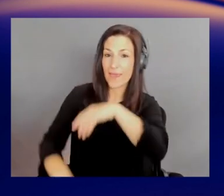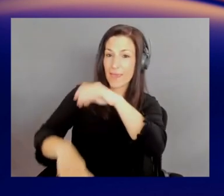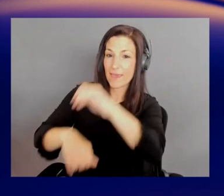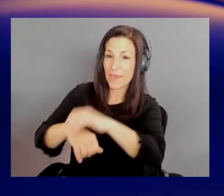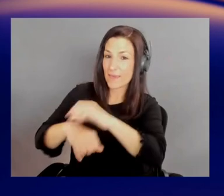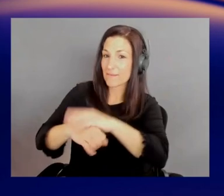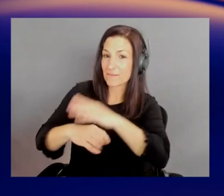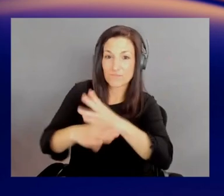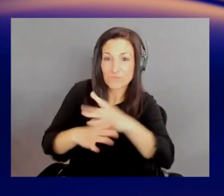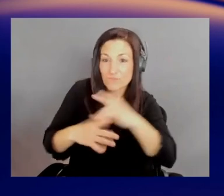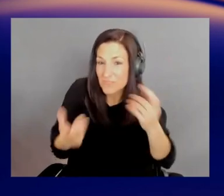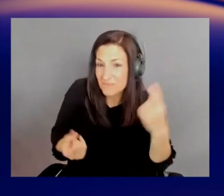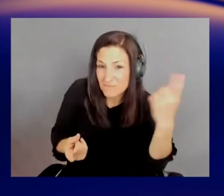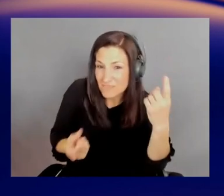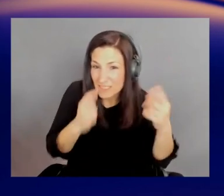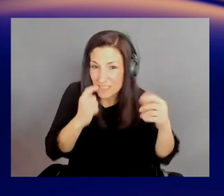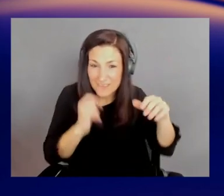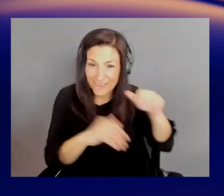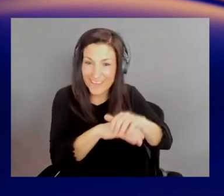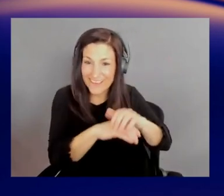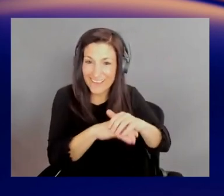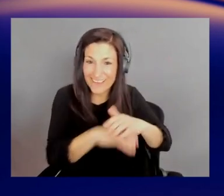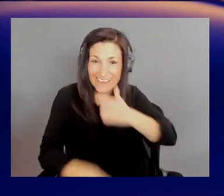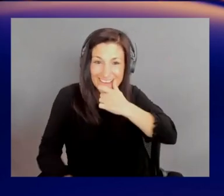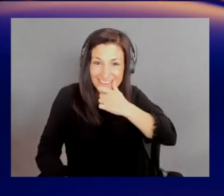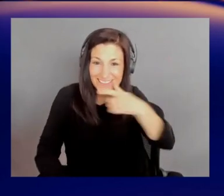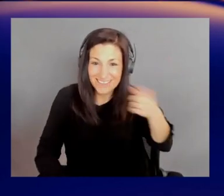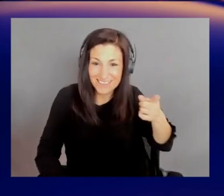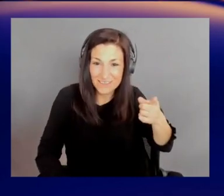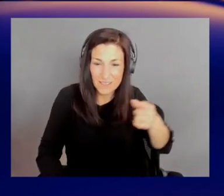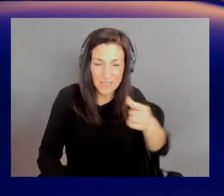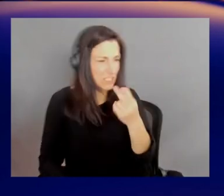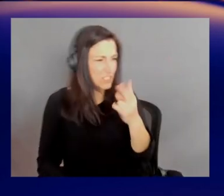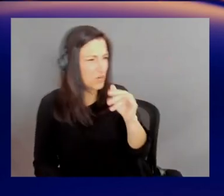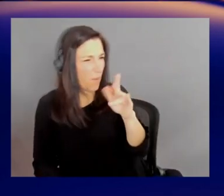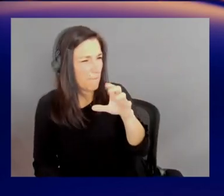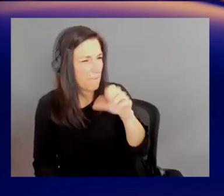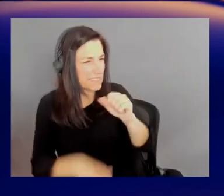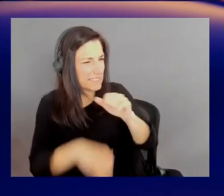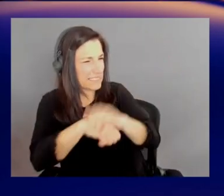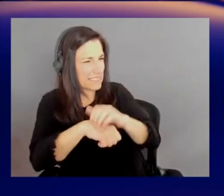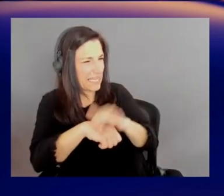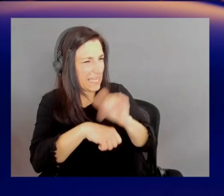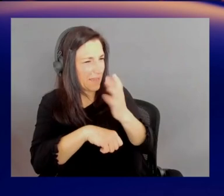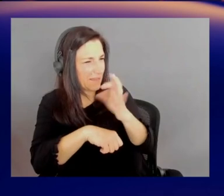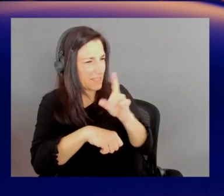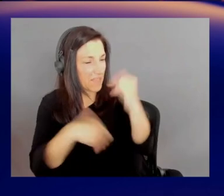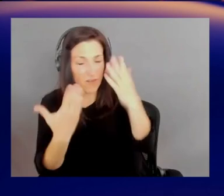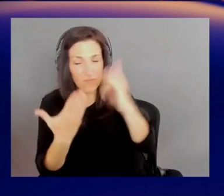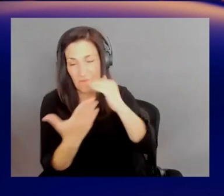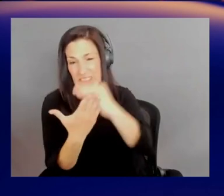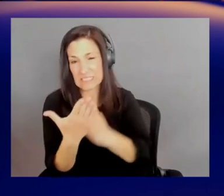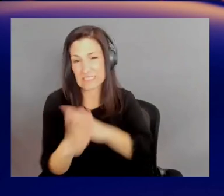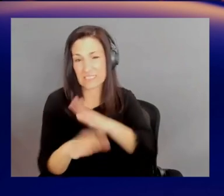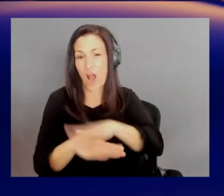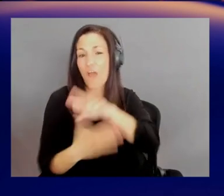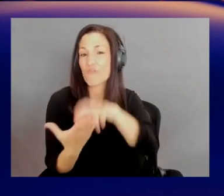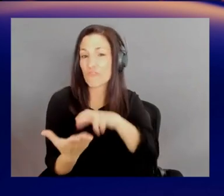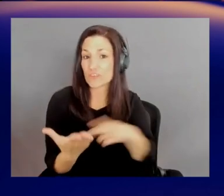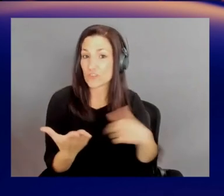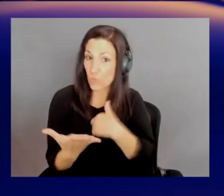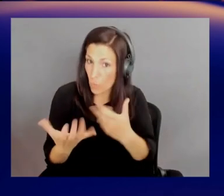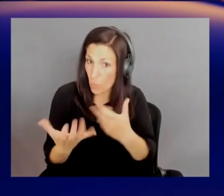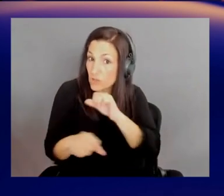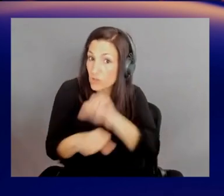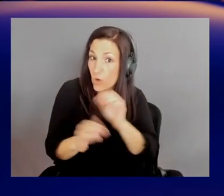Genomics England, yeah. England. I don't know if Genomics England is listed on the registry. We are absolutely interested in working with population health